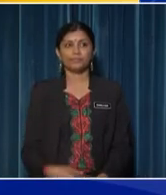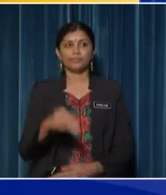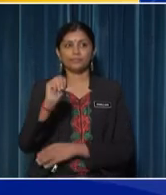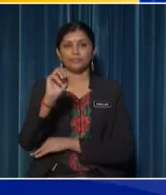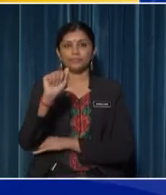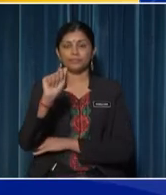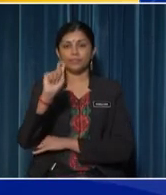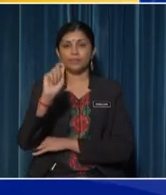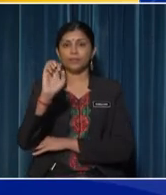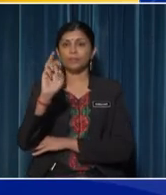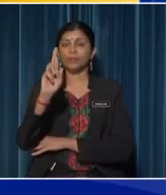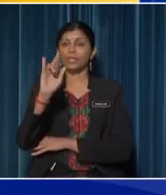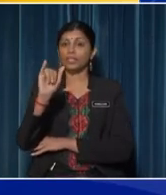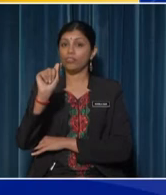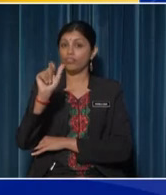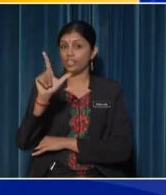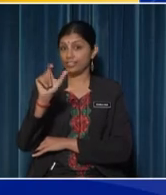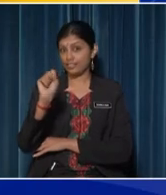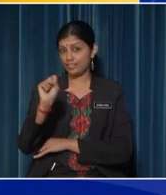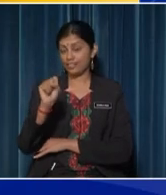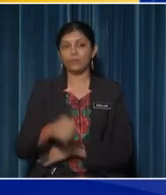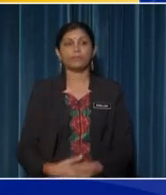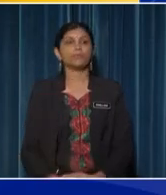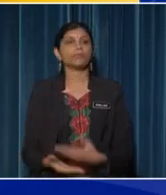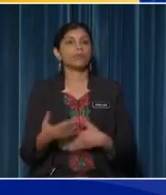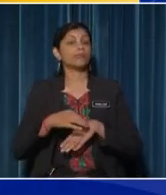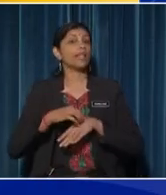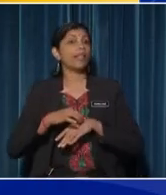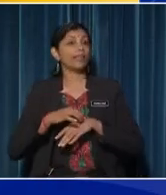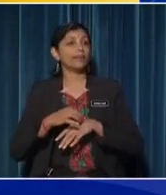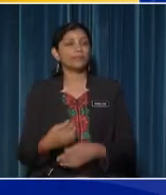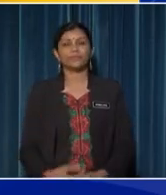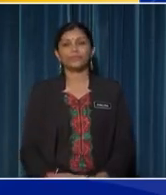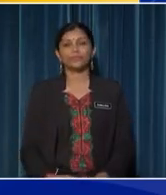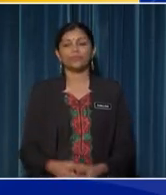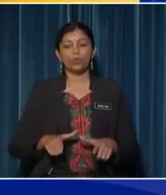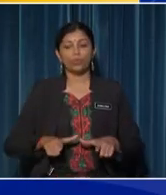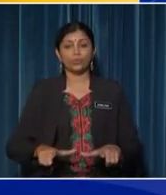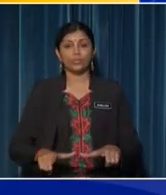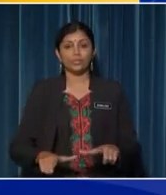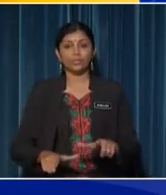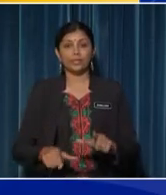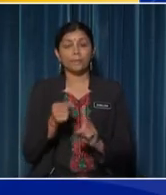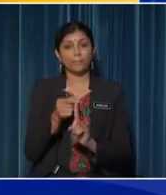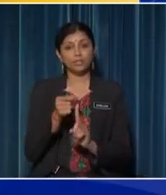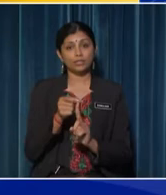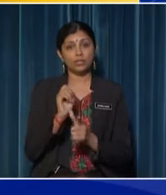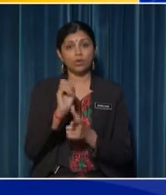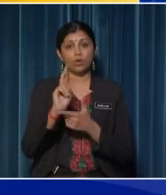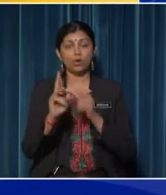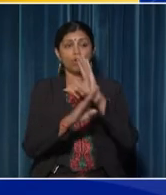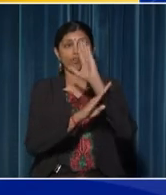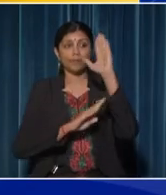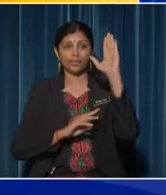the object is made of such as leather, wood, metal, rubber